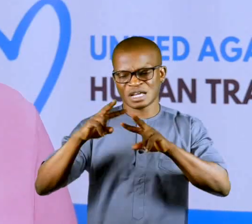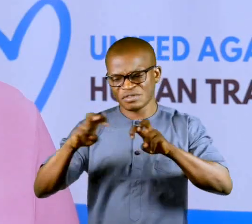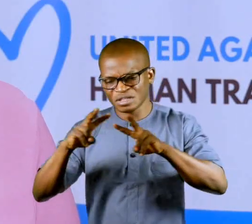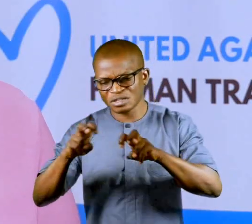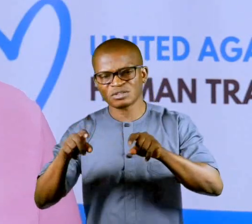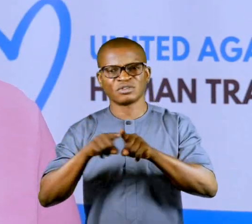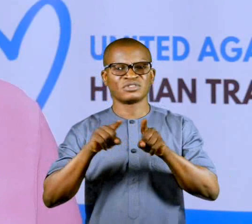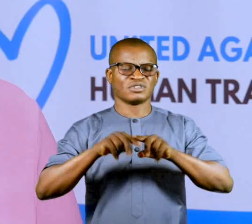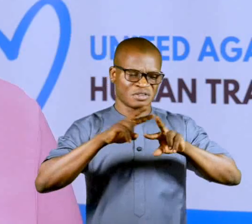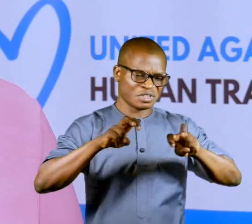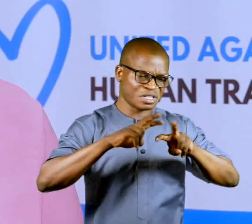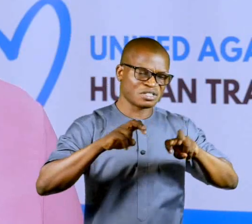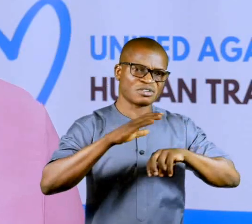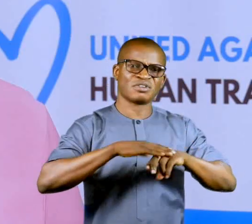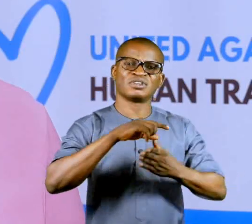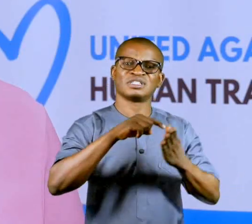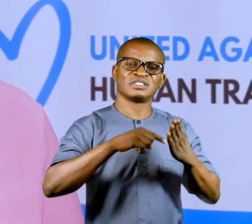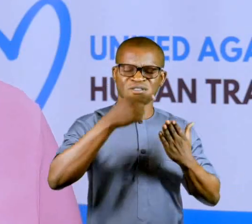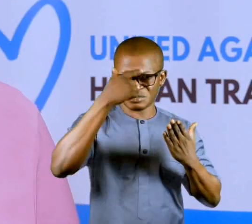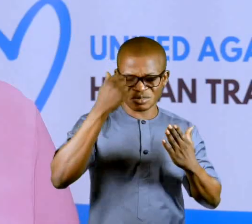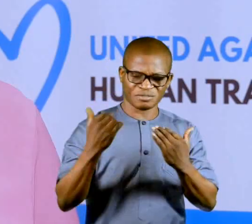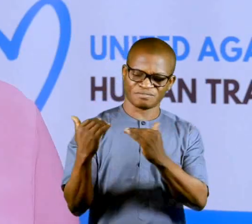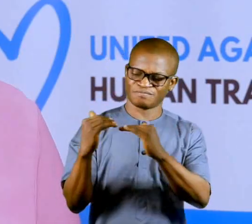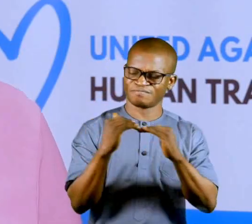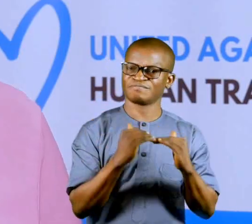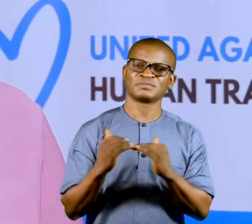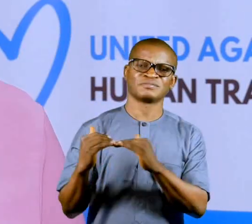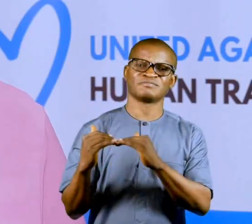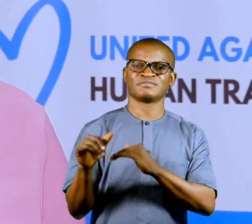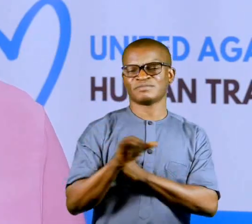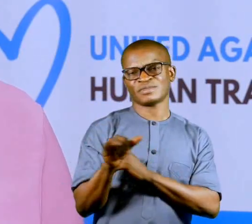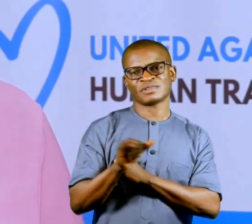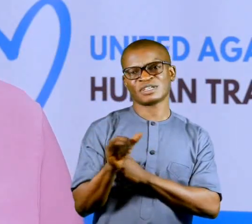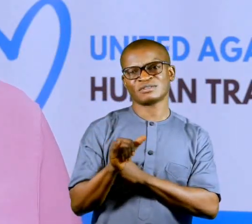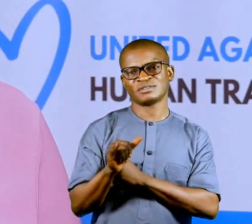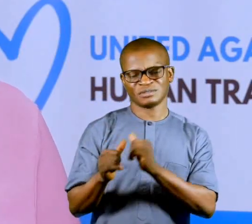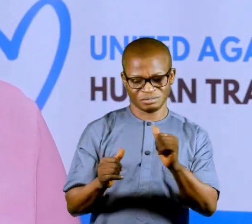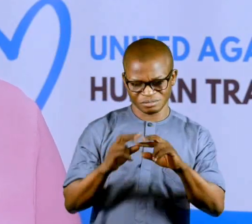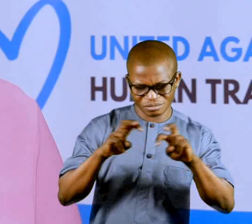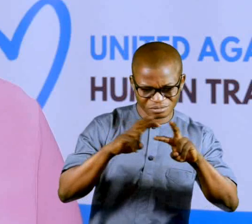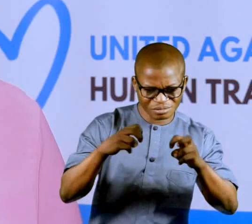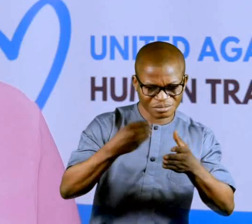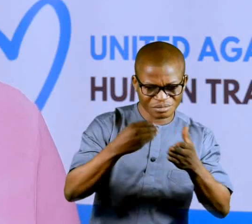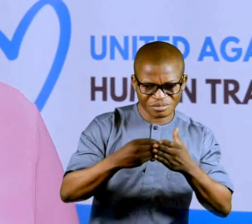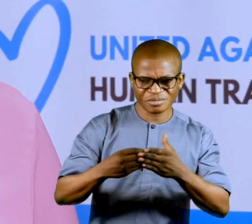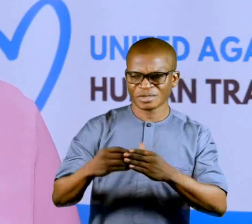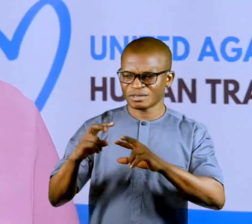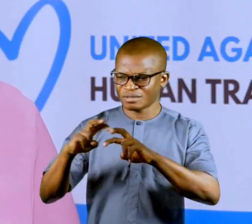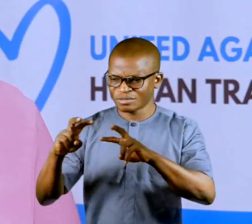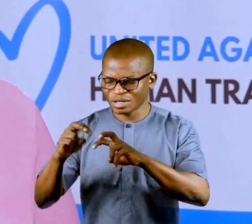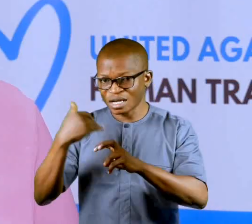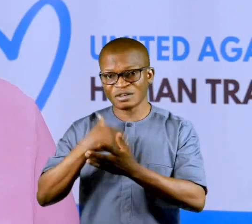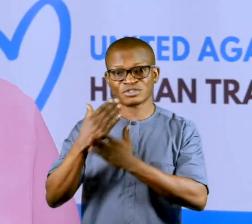that we're also doing investigation of CIP cases in parallel because we know that if we're able to trace and follow the money and we have investigators